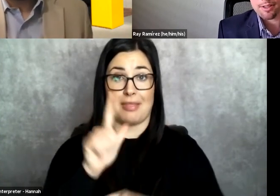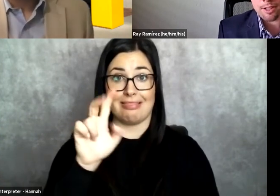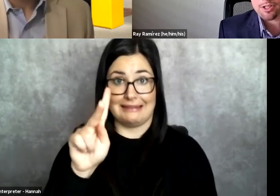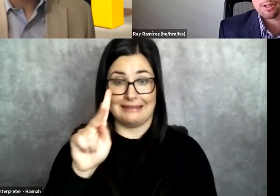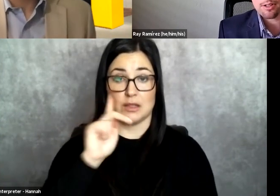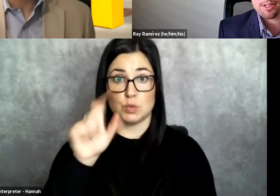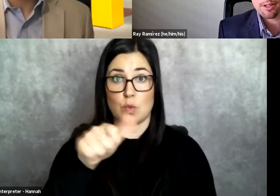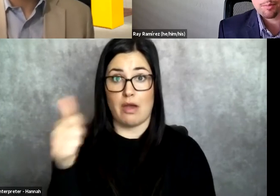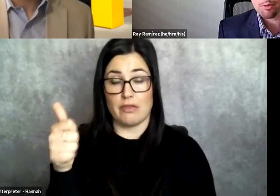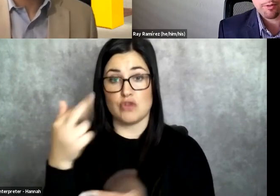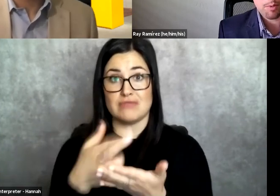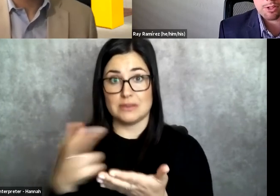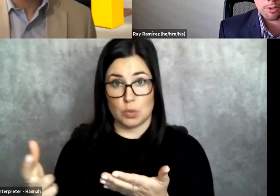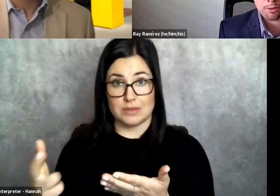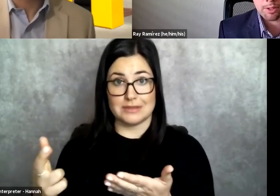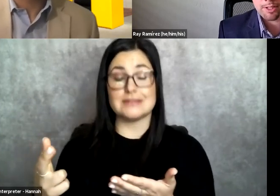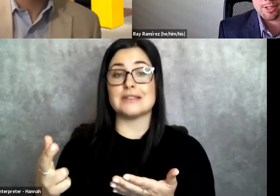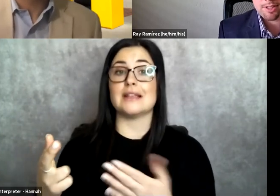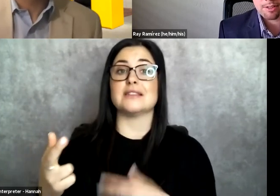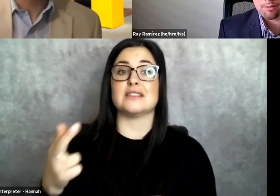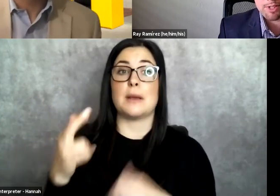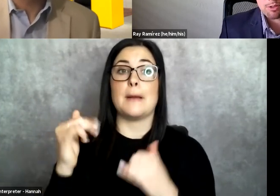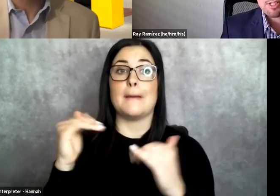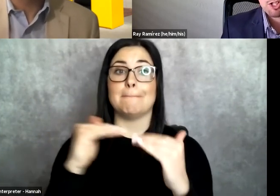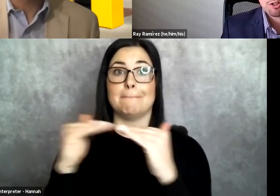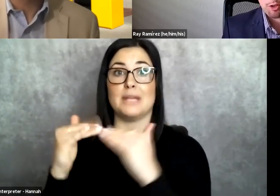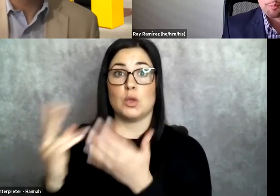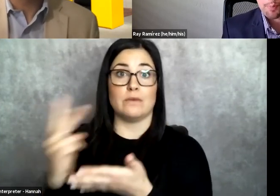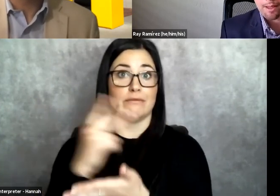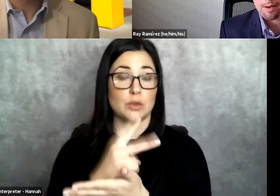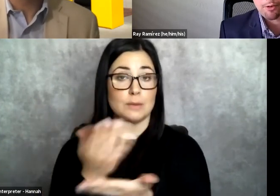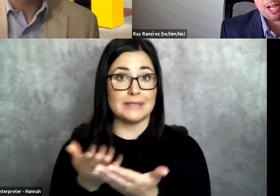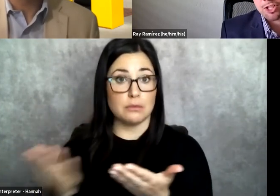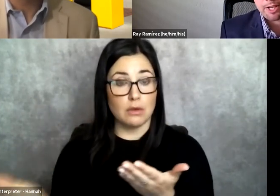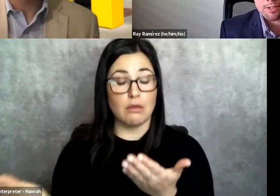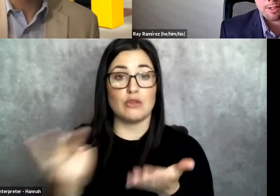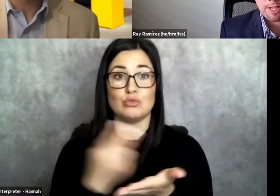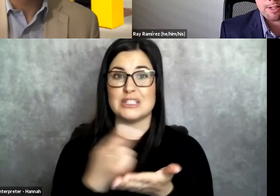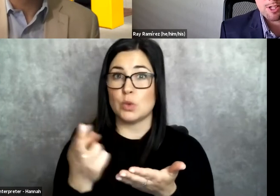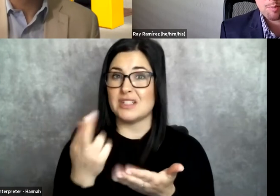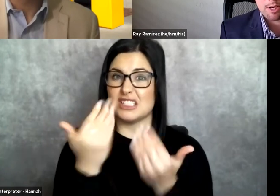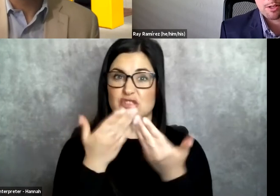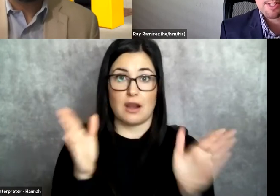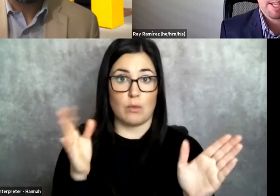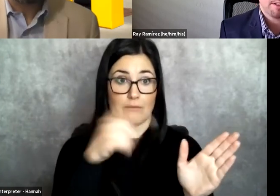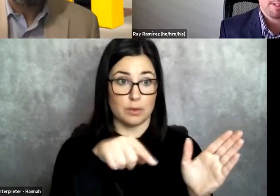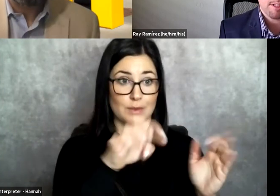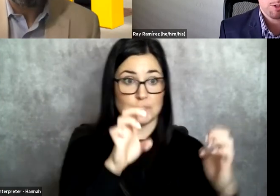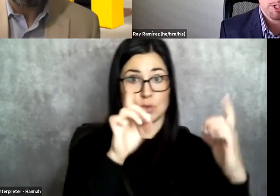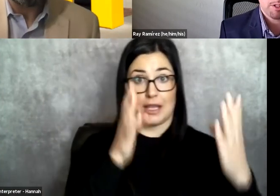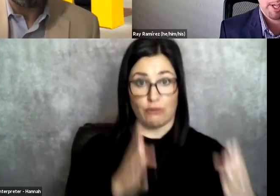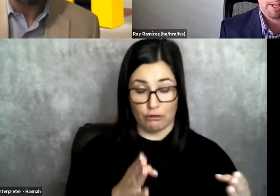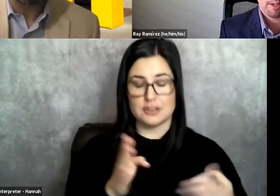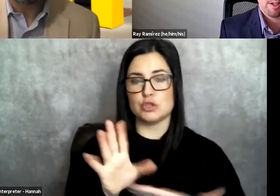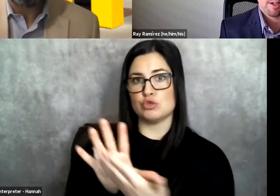to literature, to peer-reviewed material, and just resources in general for educators on how to better understand the